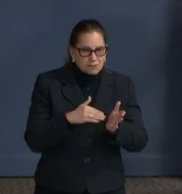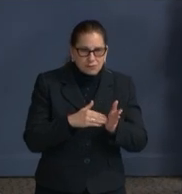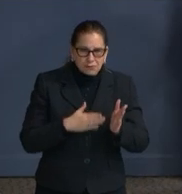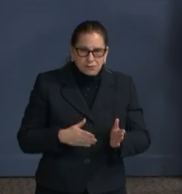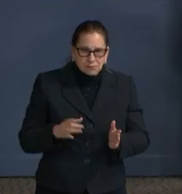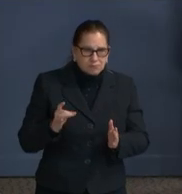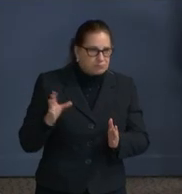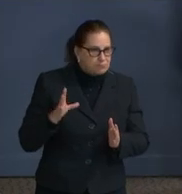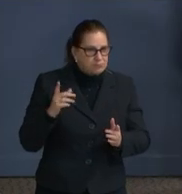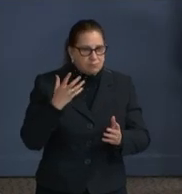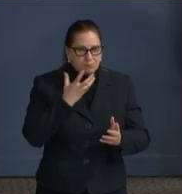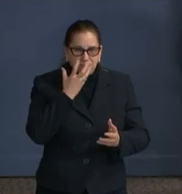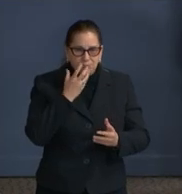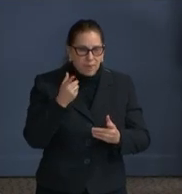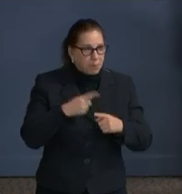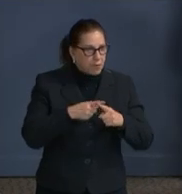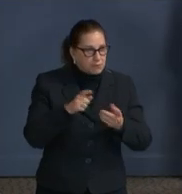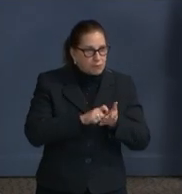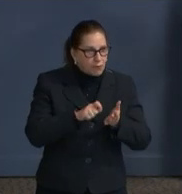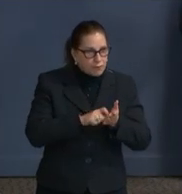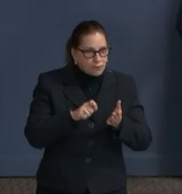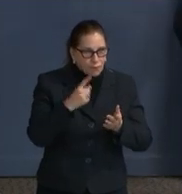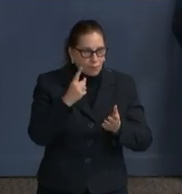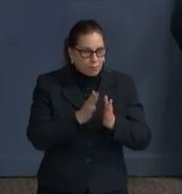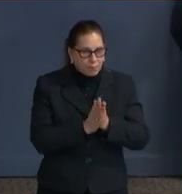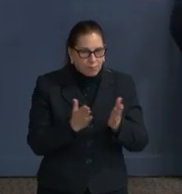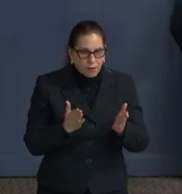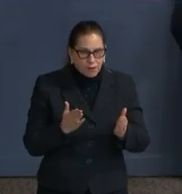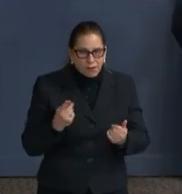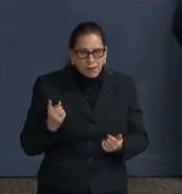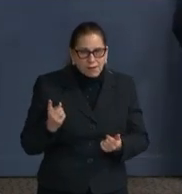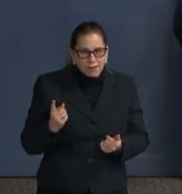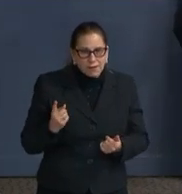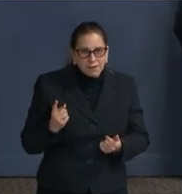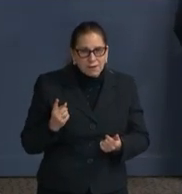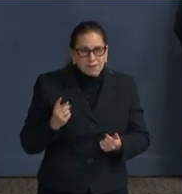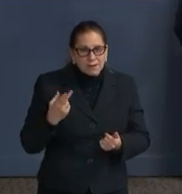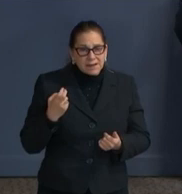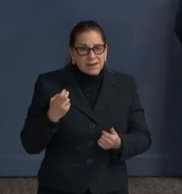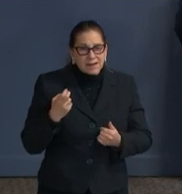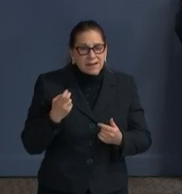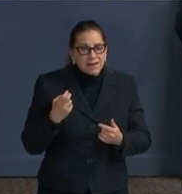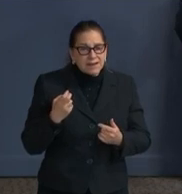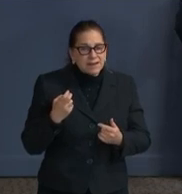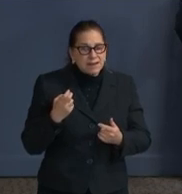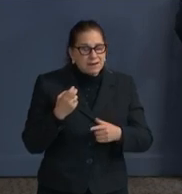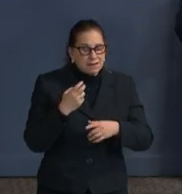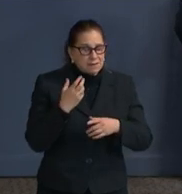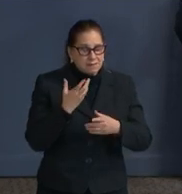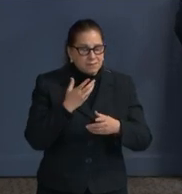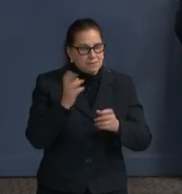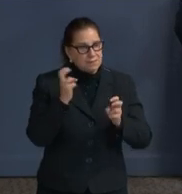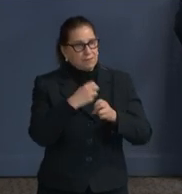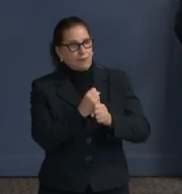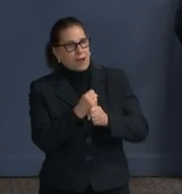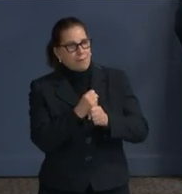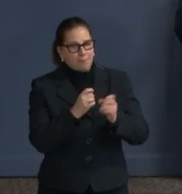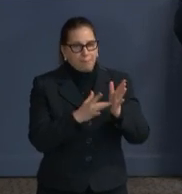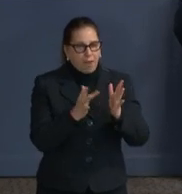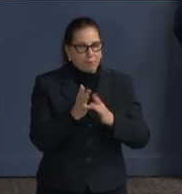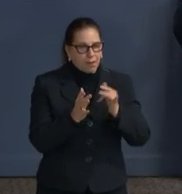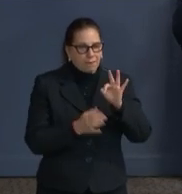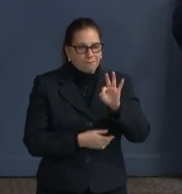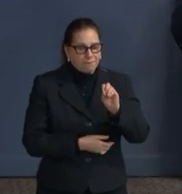recent book, Spitz and Fisher, which is functionally the Bible of forensic medicine, so the district is in good